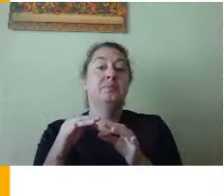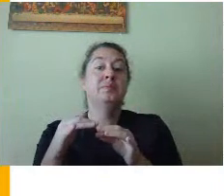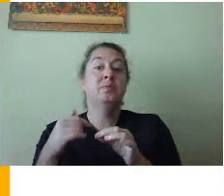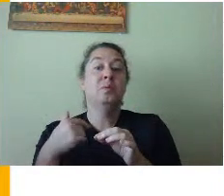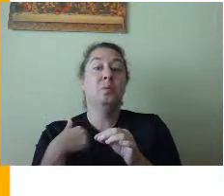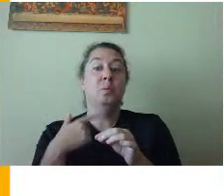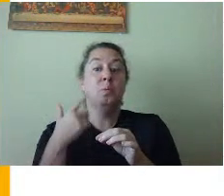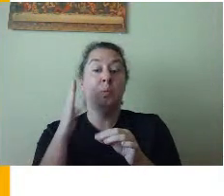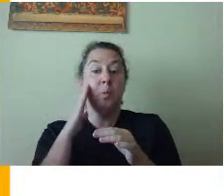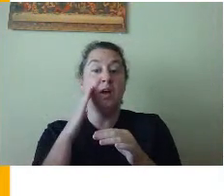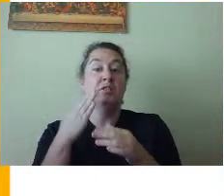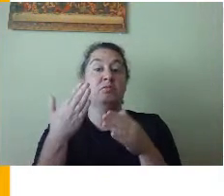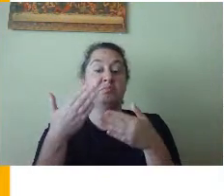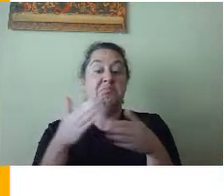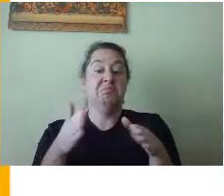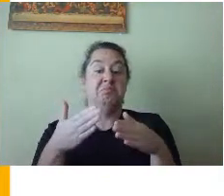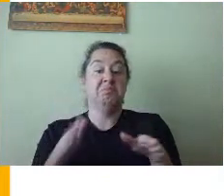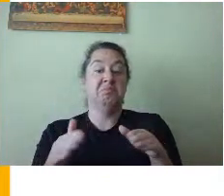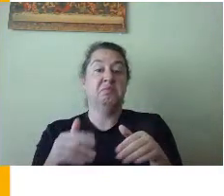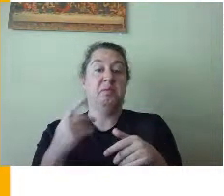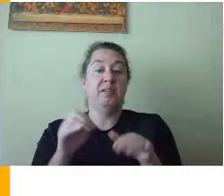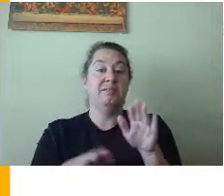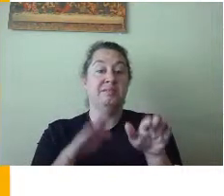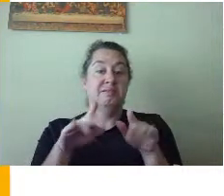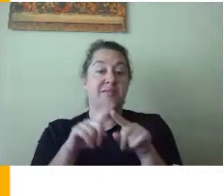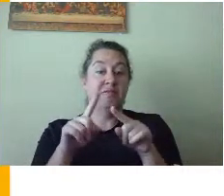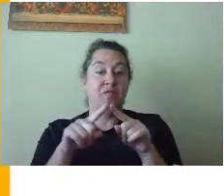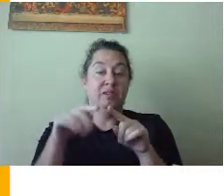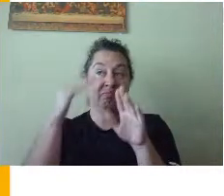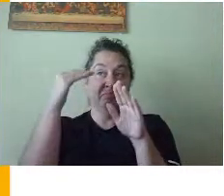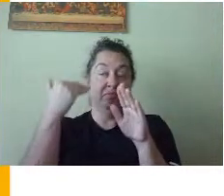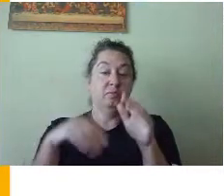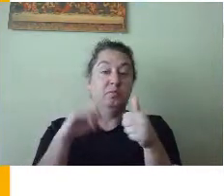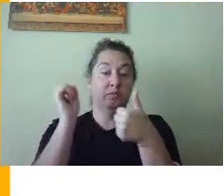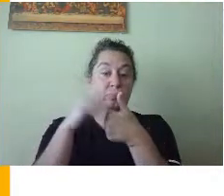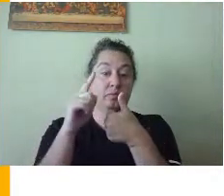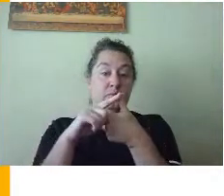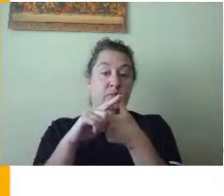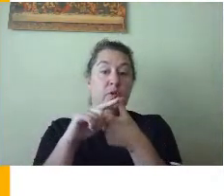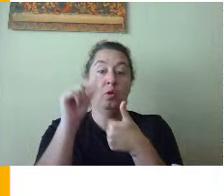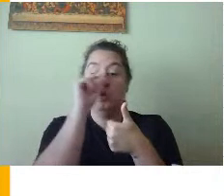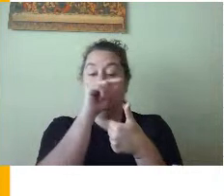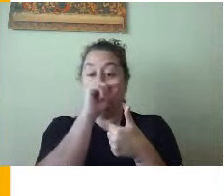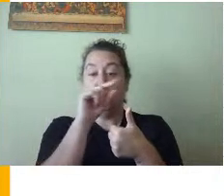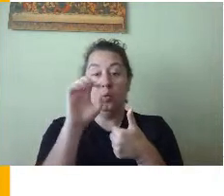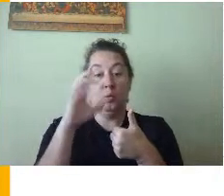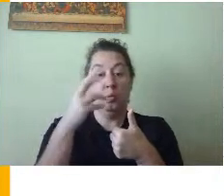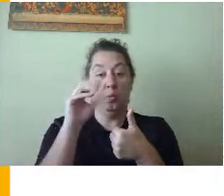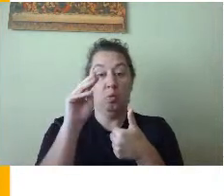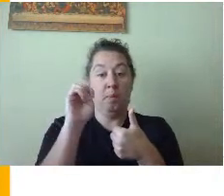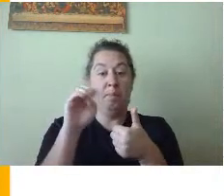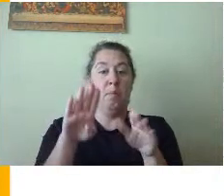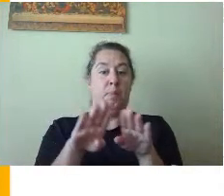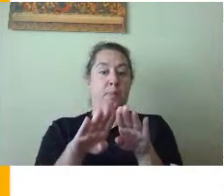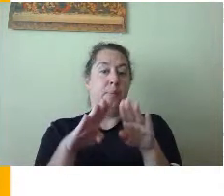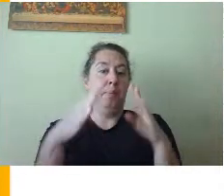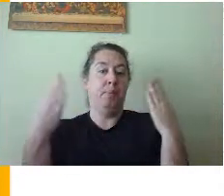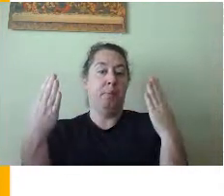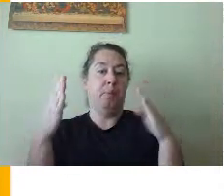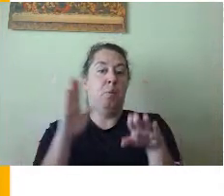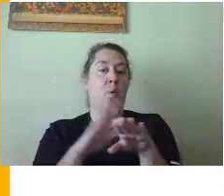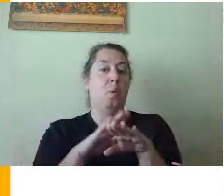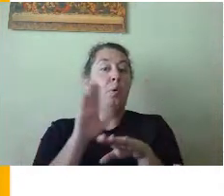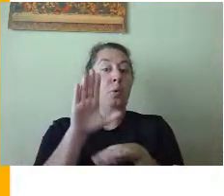from step one, you will open the Google Chrome browser. This is this icon on your computer.